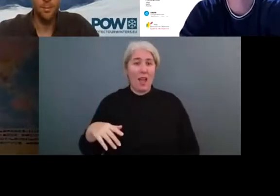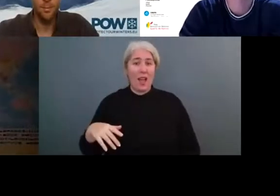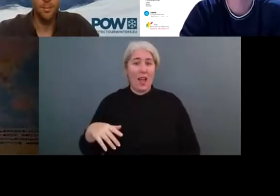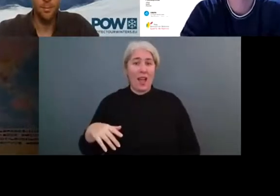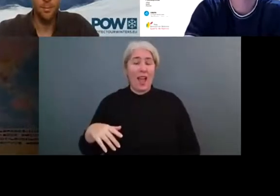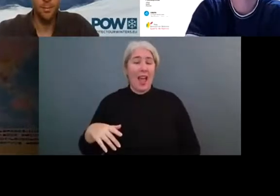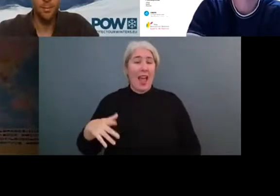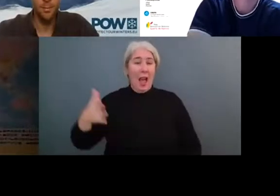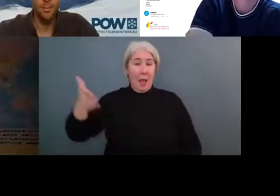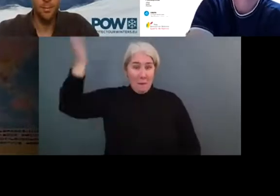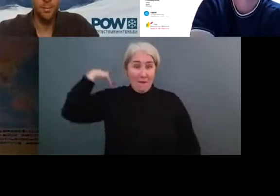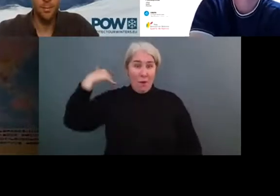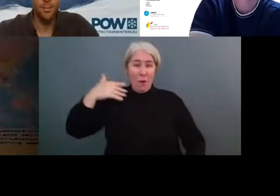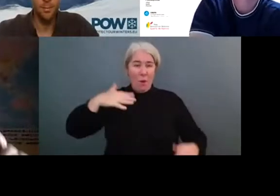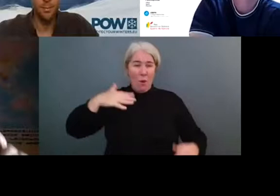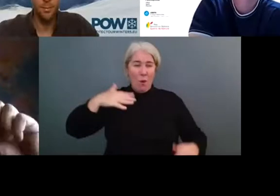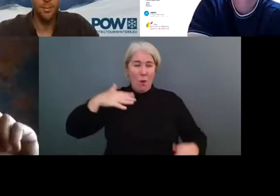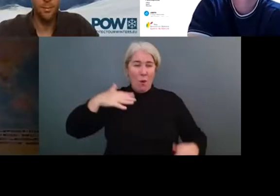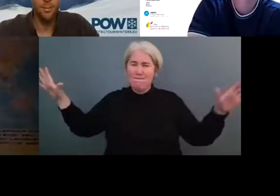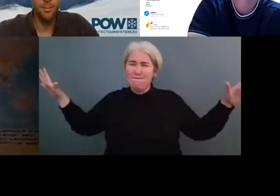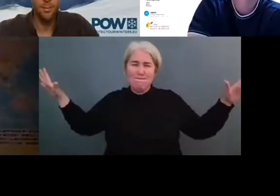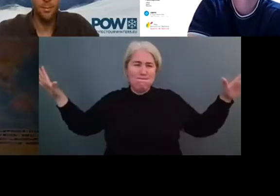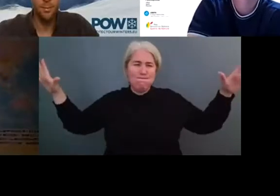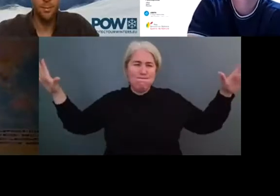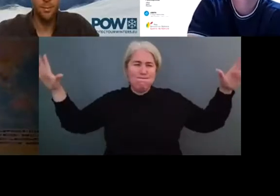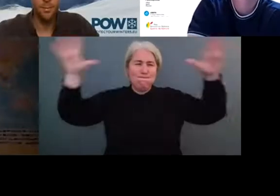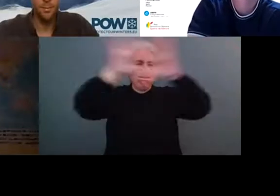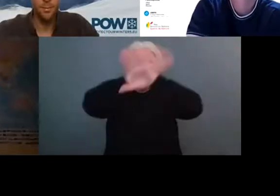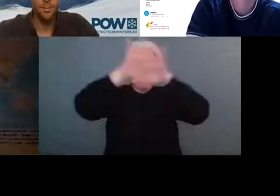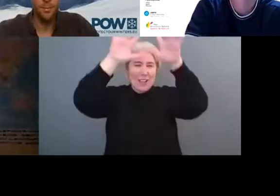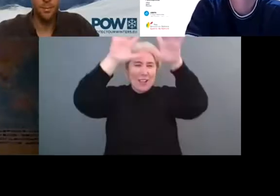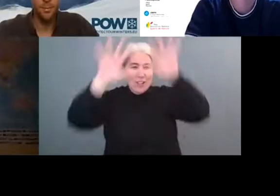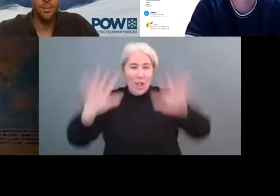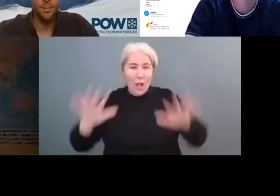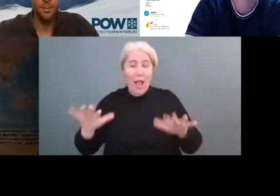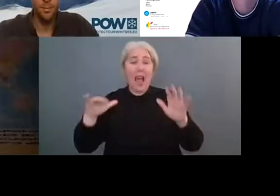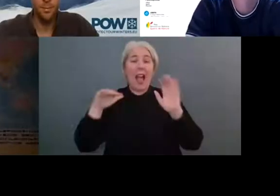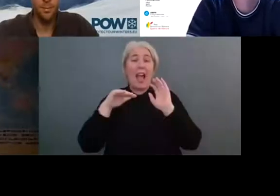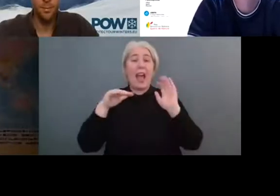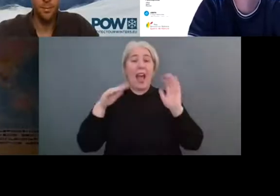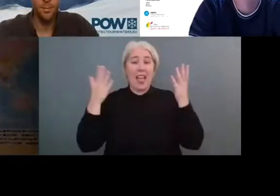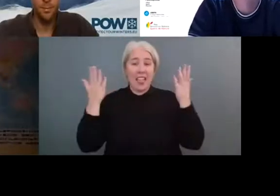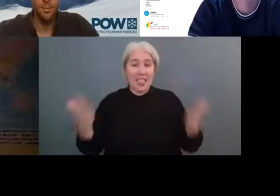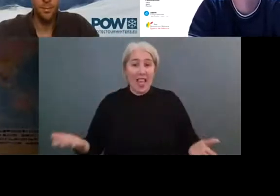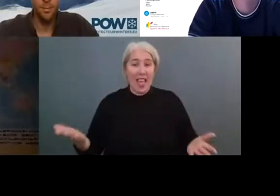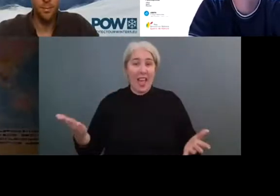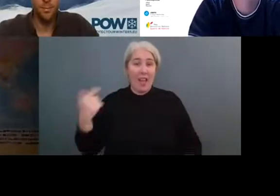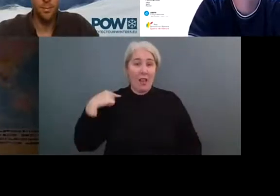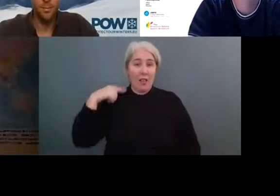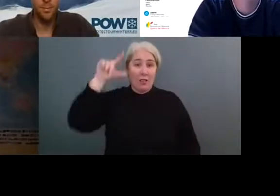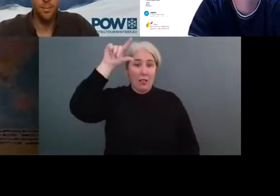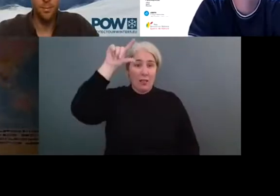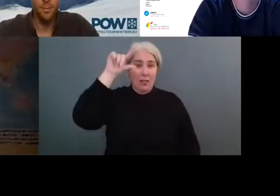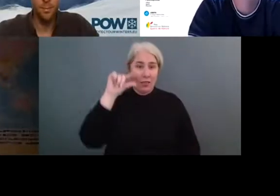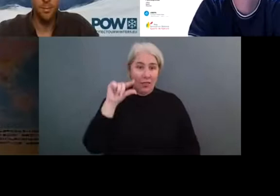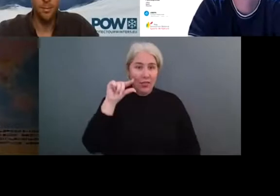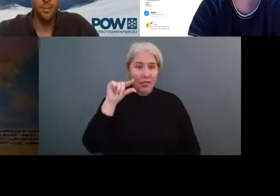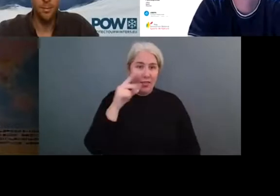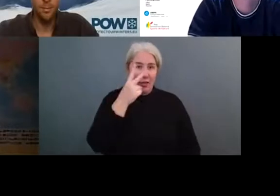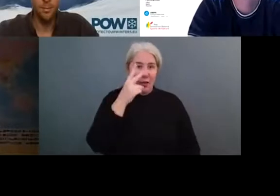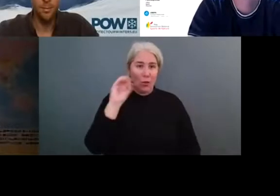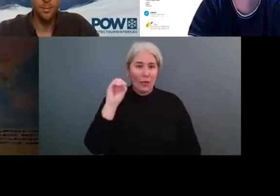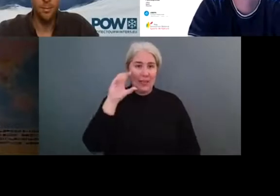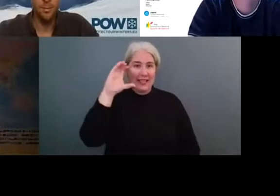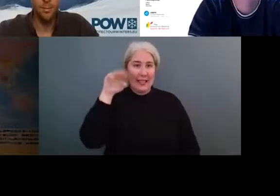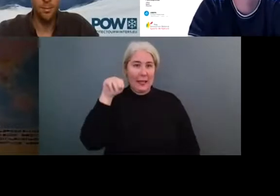snow. And now we when we get our 20 centimeters of snow for cross country skiing, we we are happy.